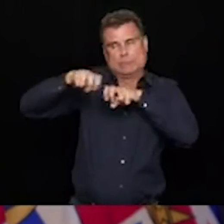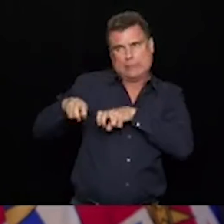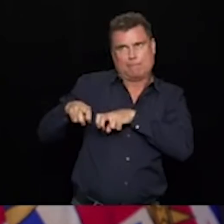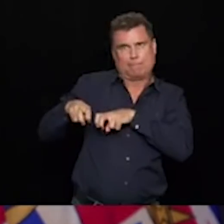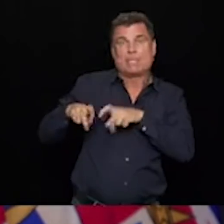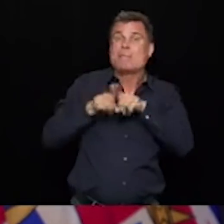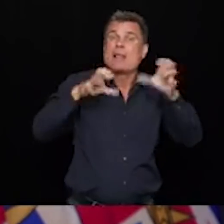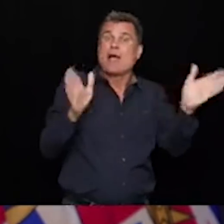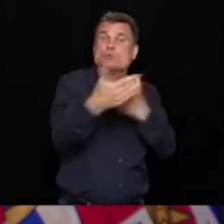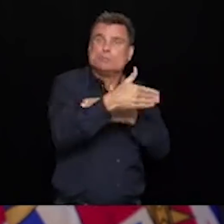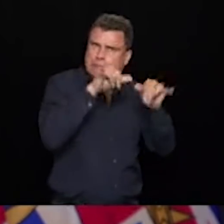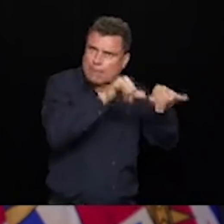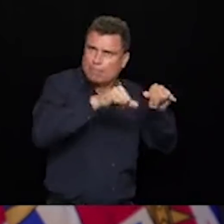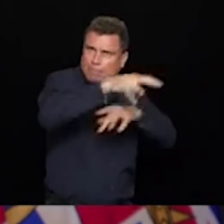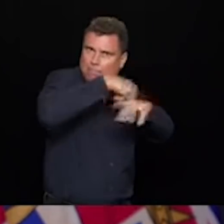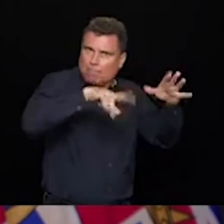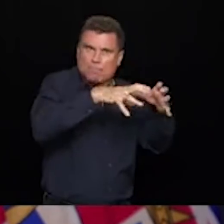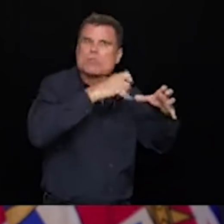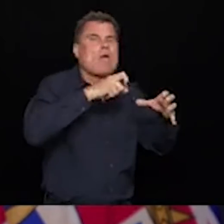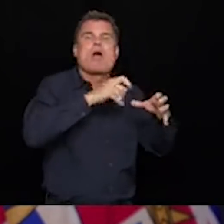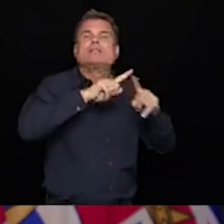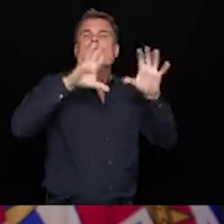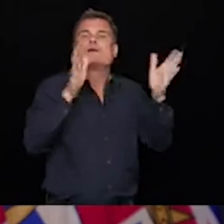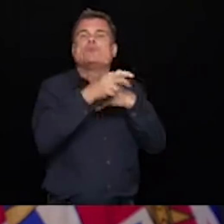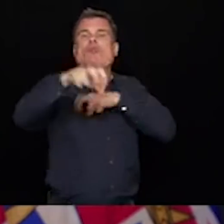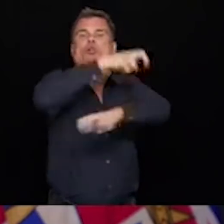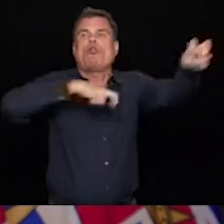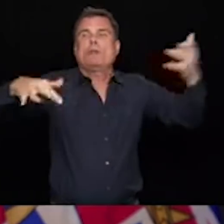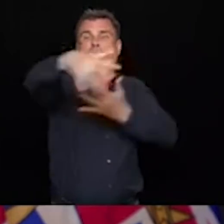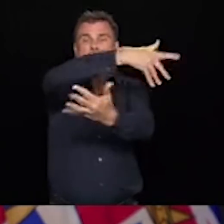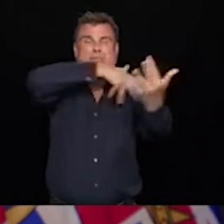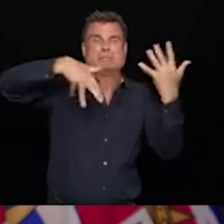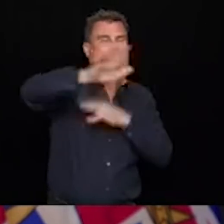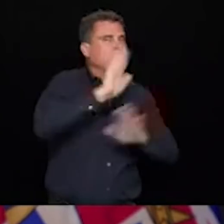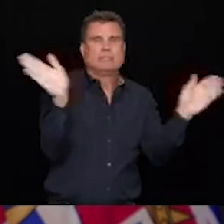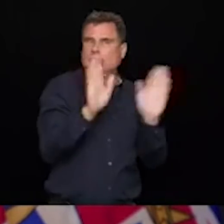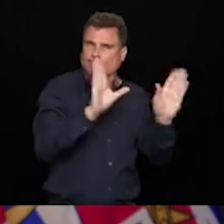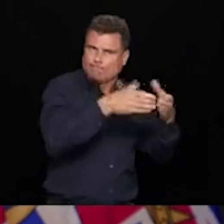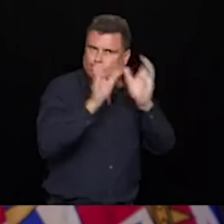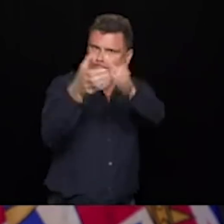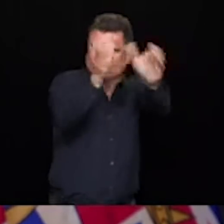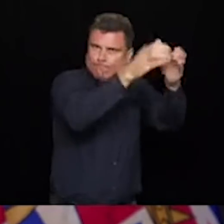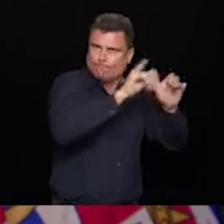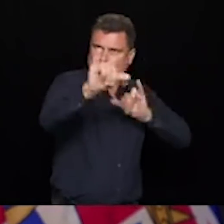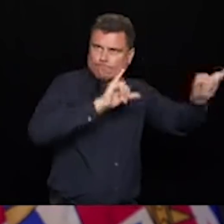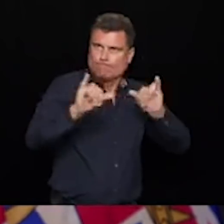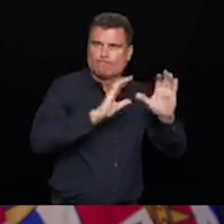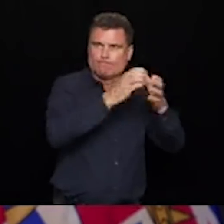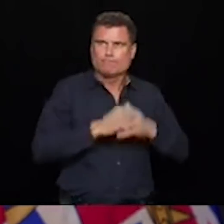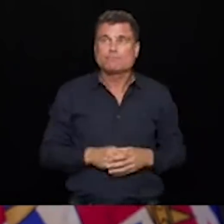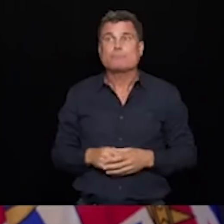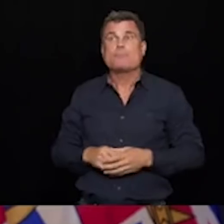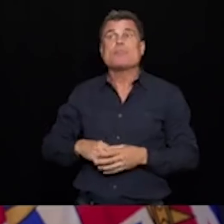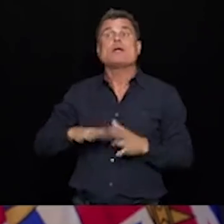multiple groups. For your safe six friends, closer is okay. But not physical contact. So no